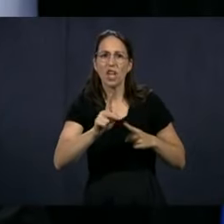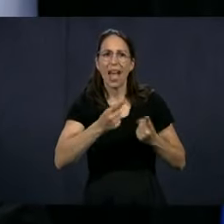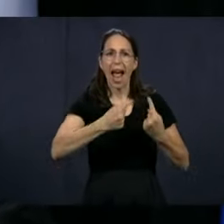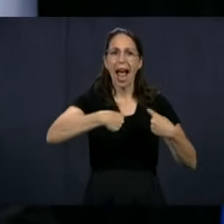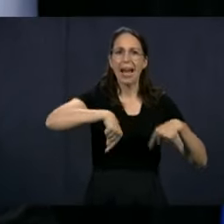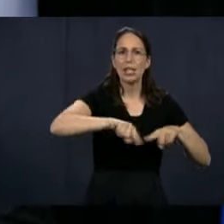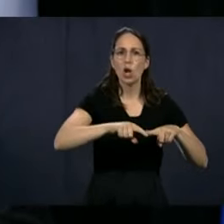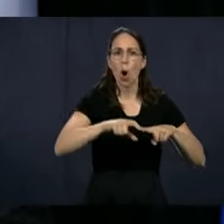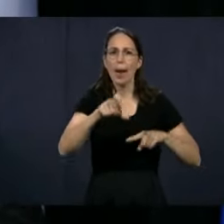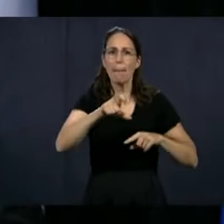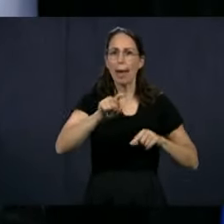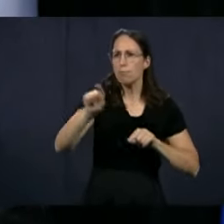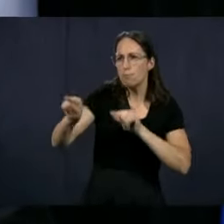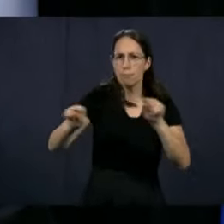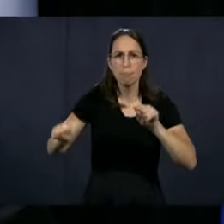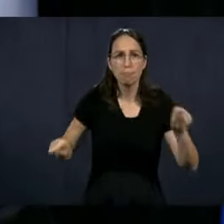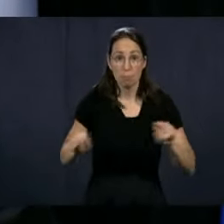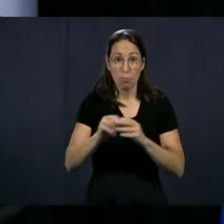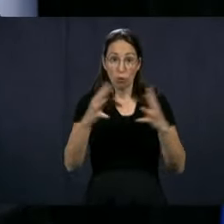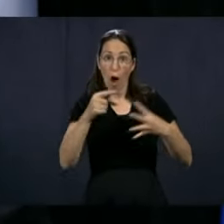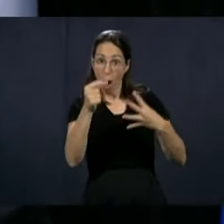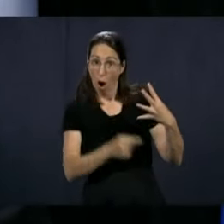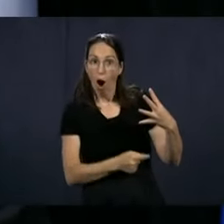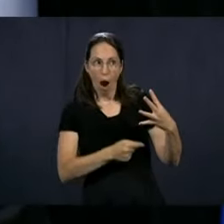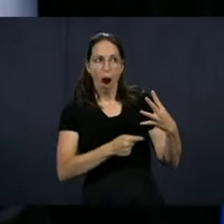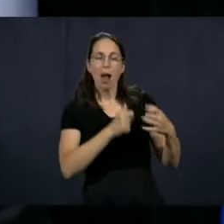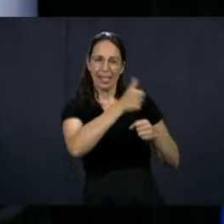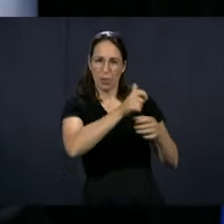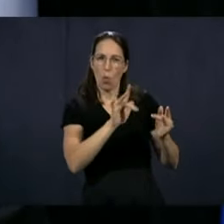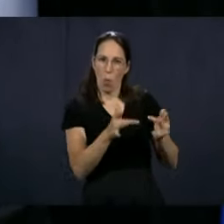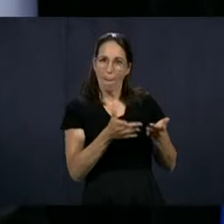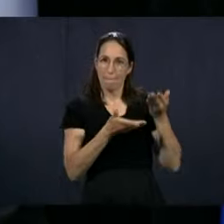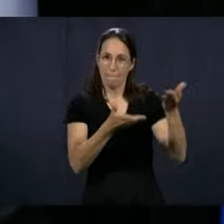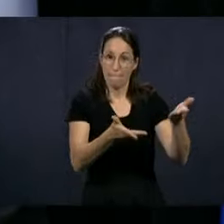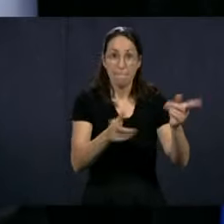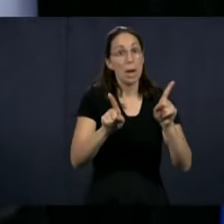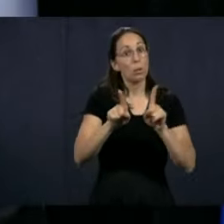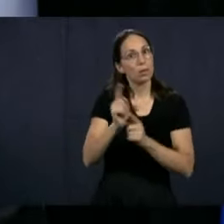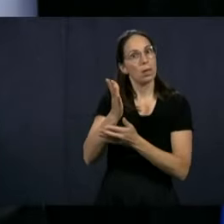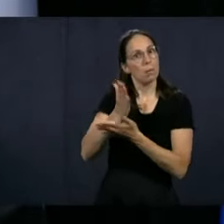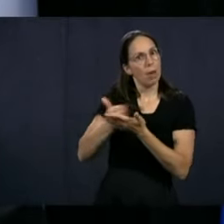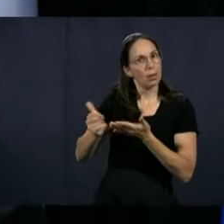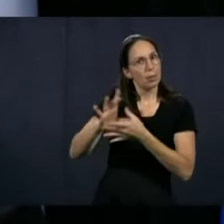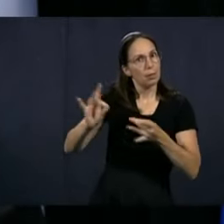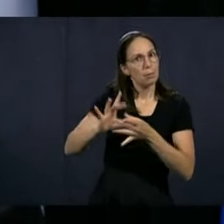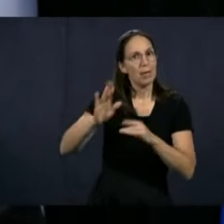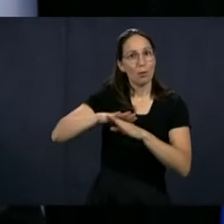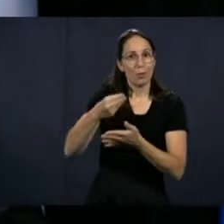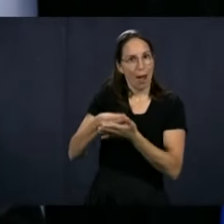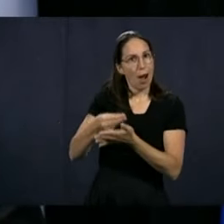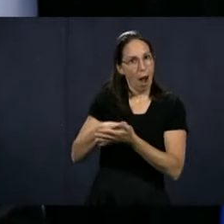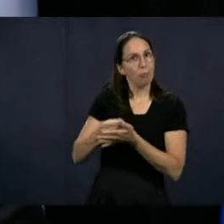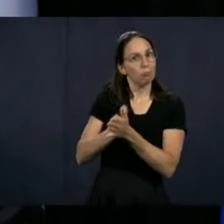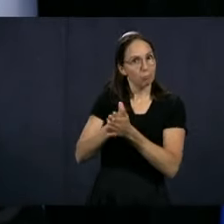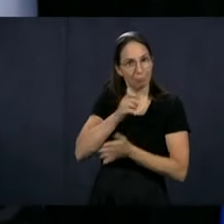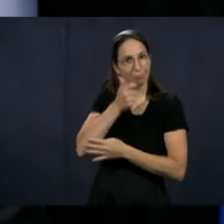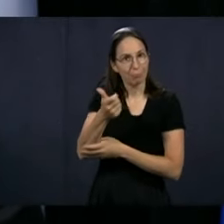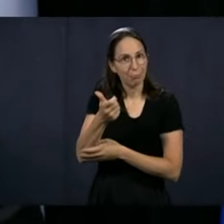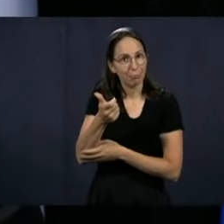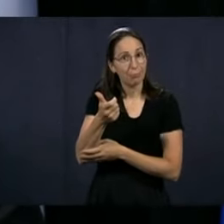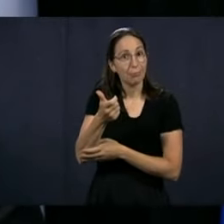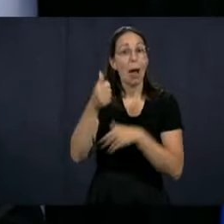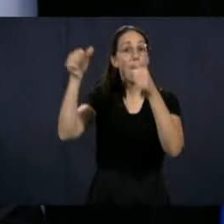regions of Quebec. But I wish to, first of all, talk about the wages, which is interesting. We're talking about